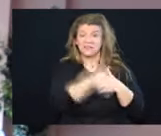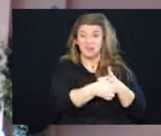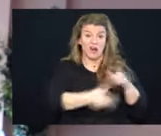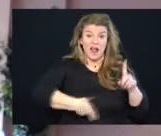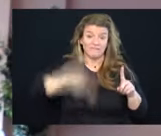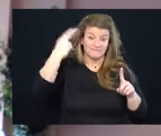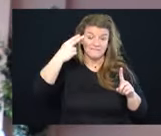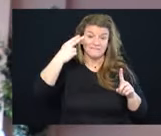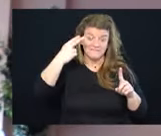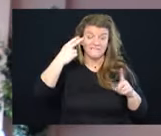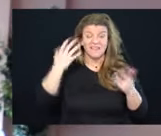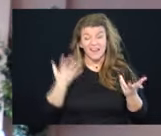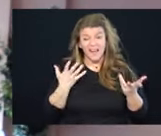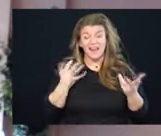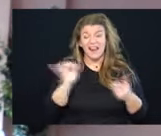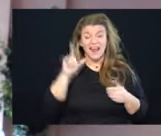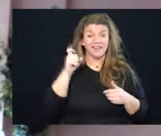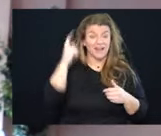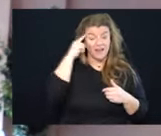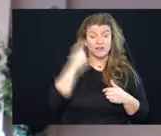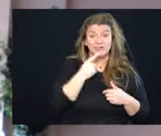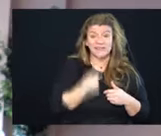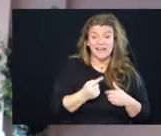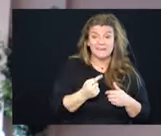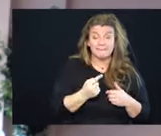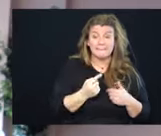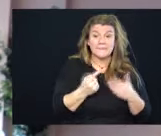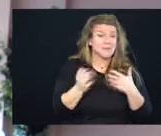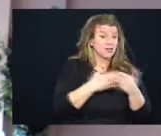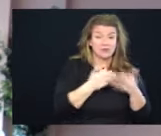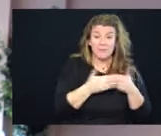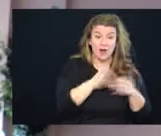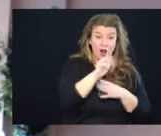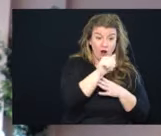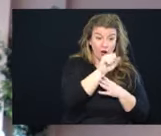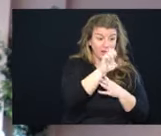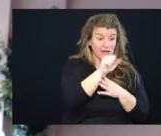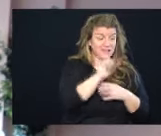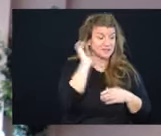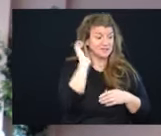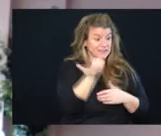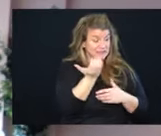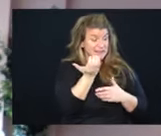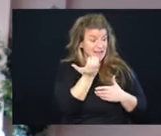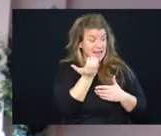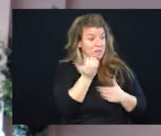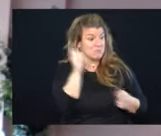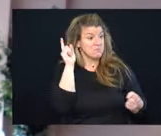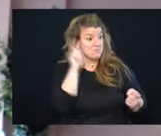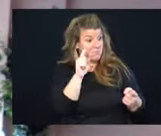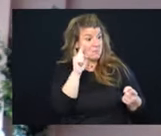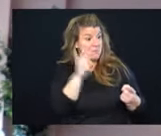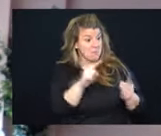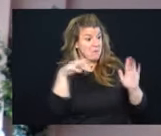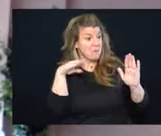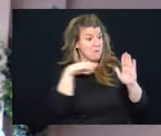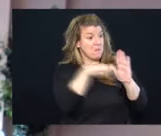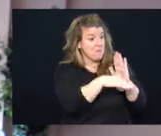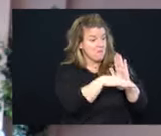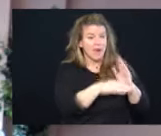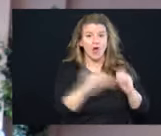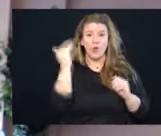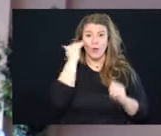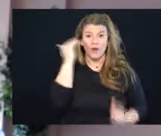high. And as the governor said, even though our cases look like they may be starting to plateau, we know that at a